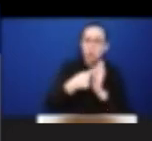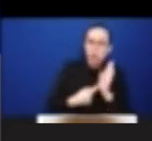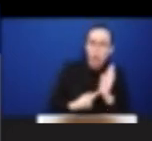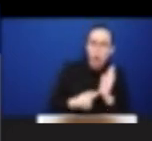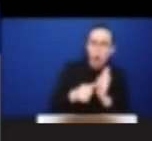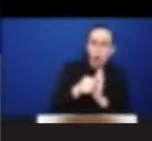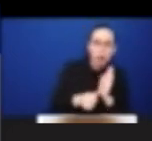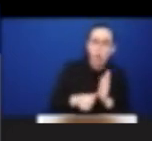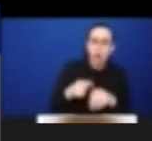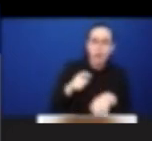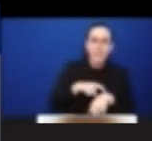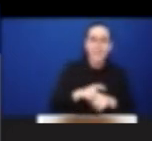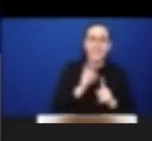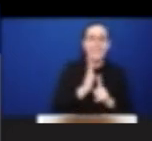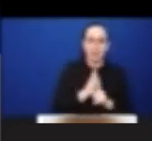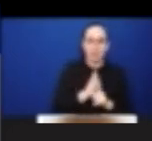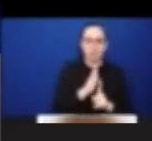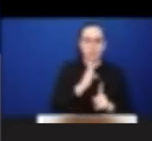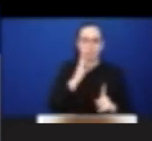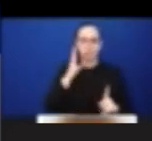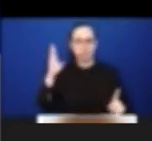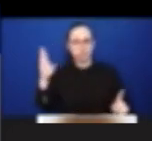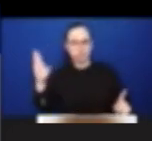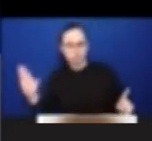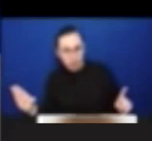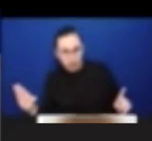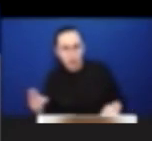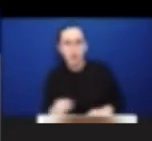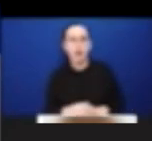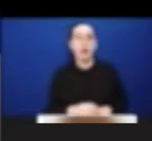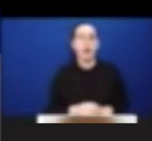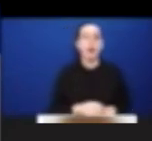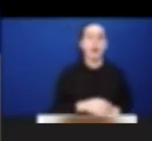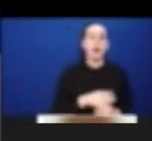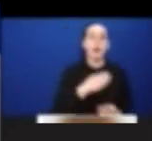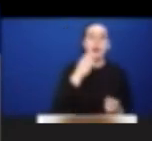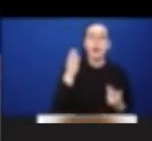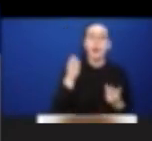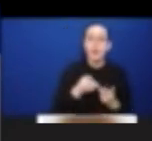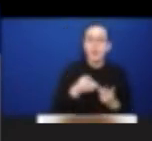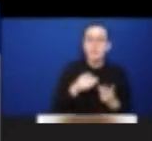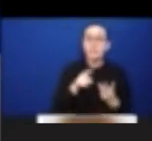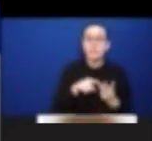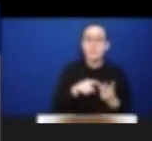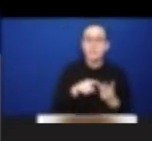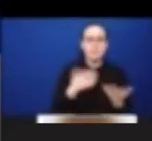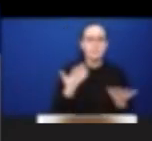heard that many families were denied access to visit their loved ones in hospitals and group homes.